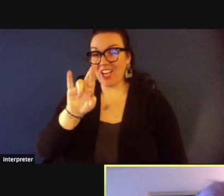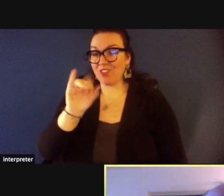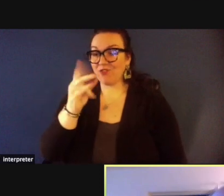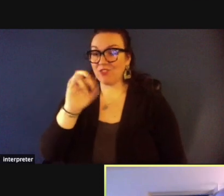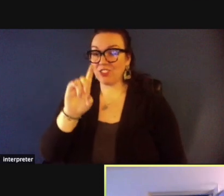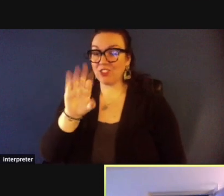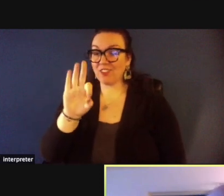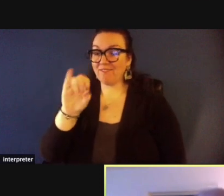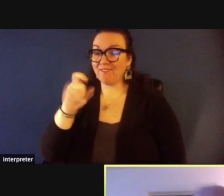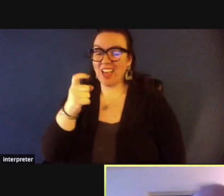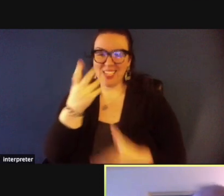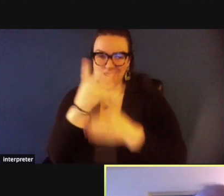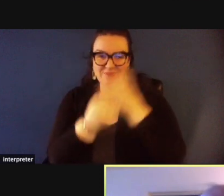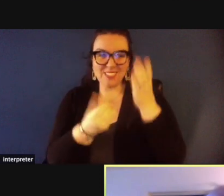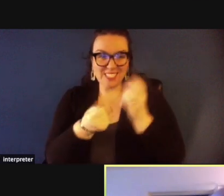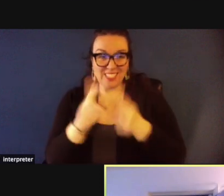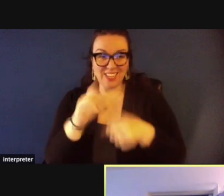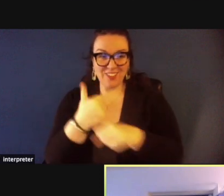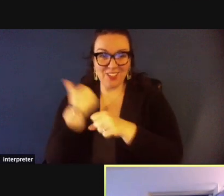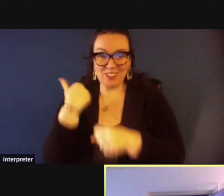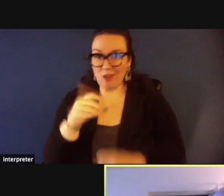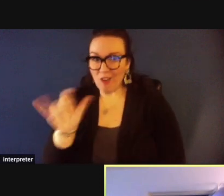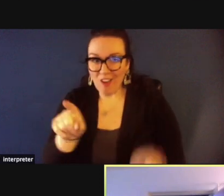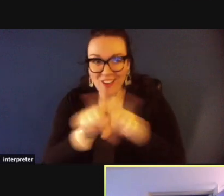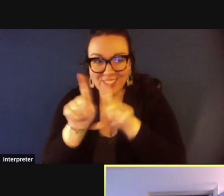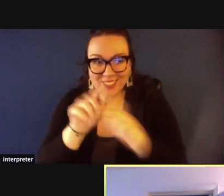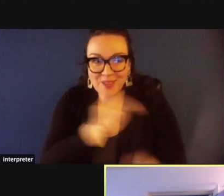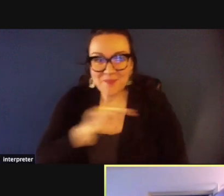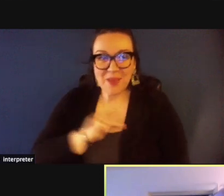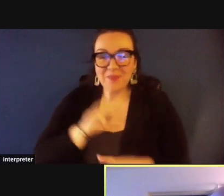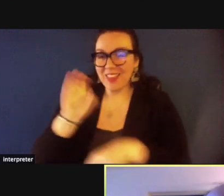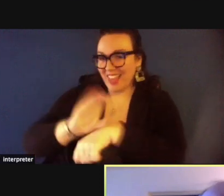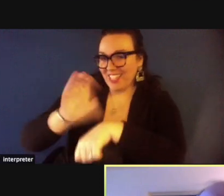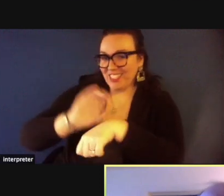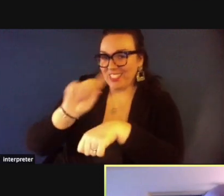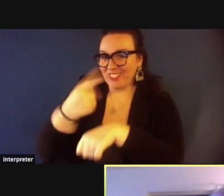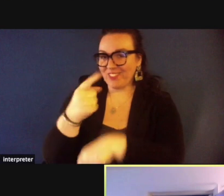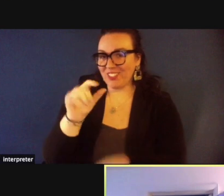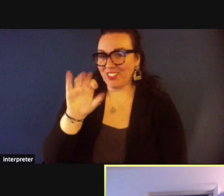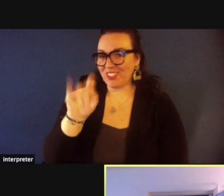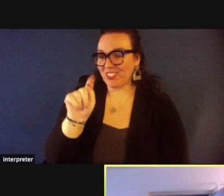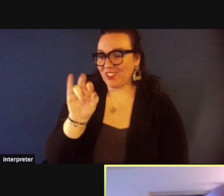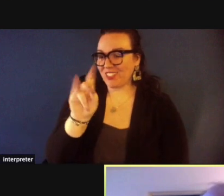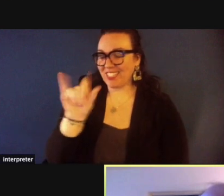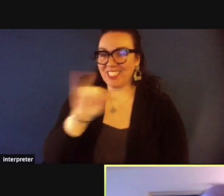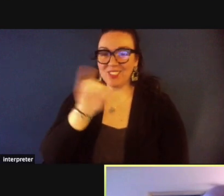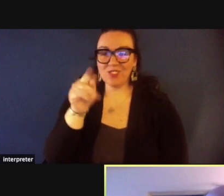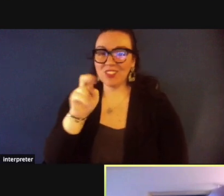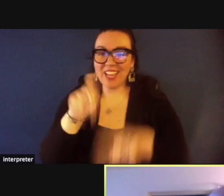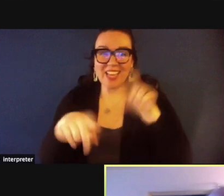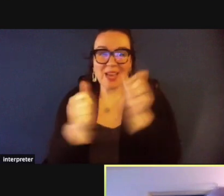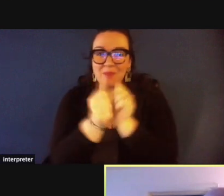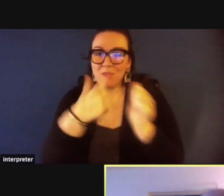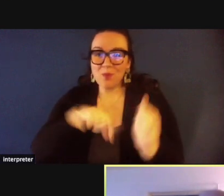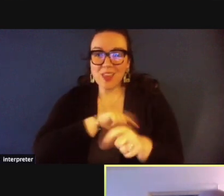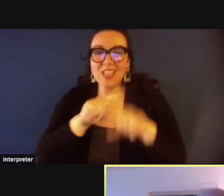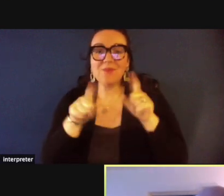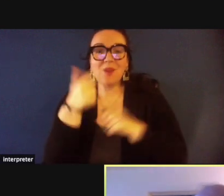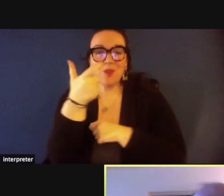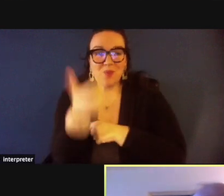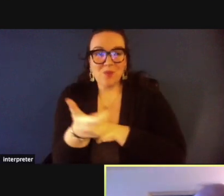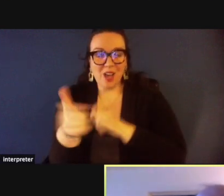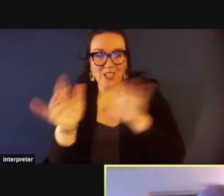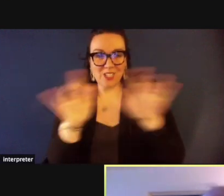passed away some years ago who's also a member of first trinity so anyway jane can't be with us uh she'll be watching the recording of this so